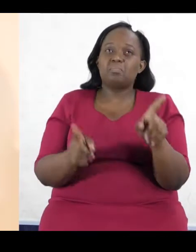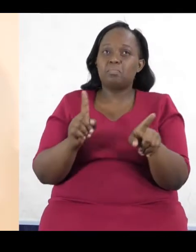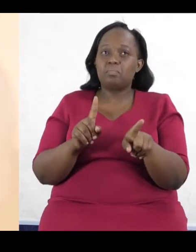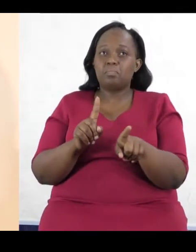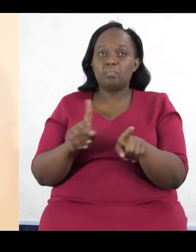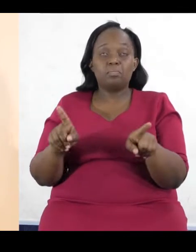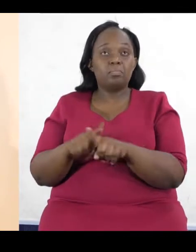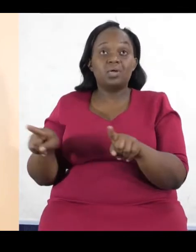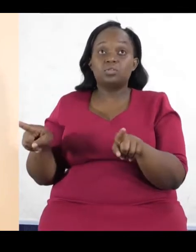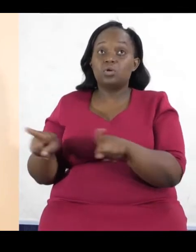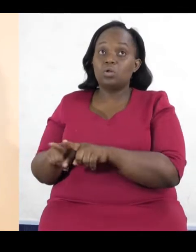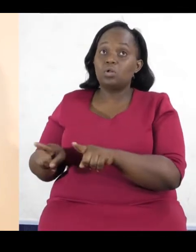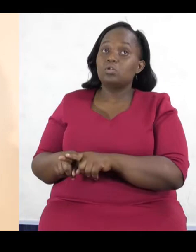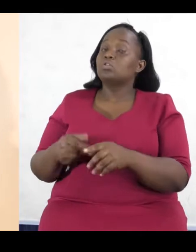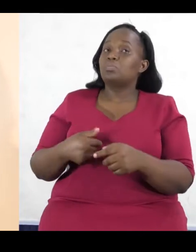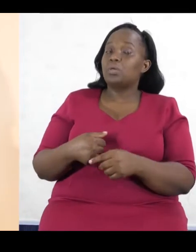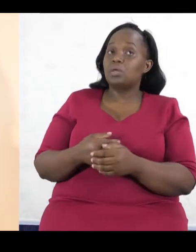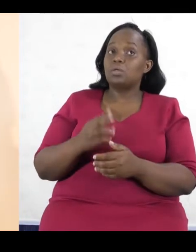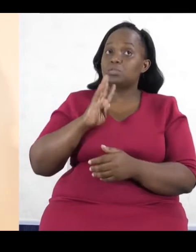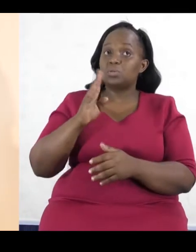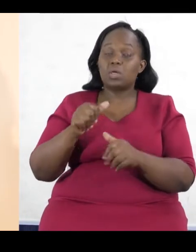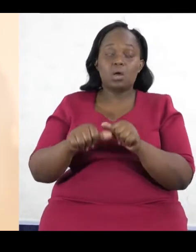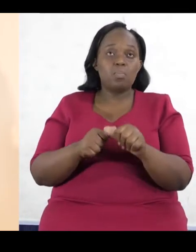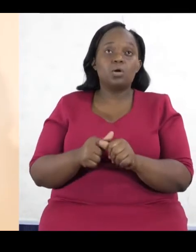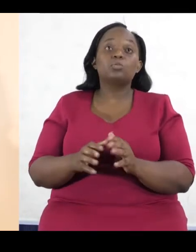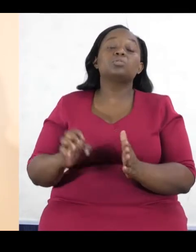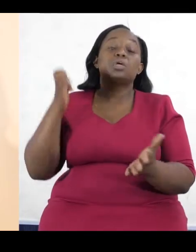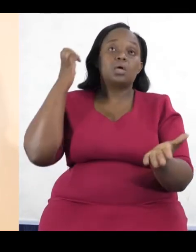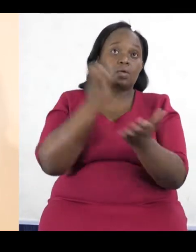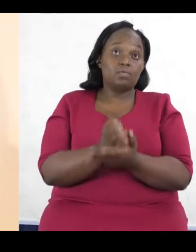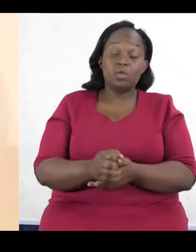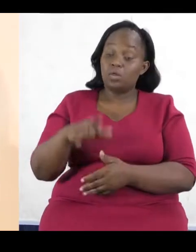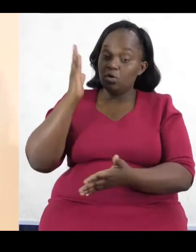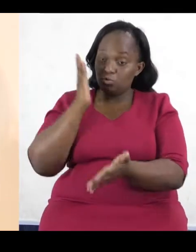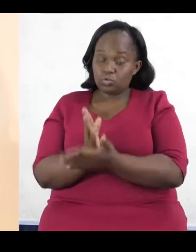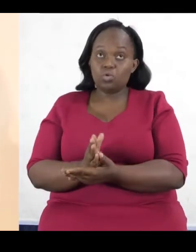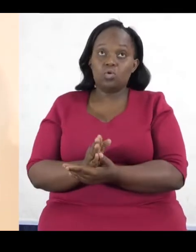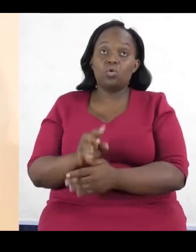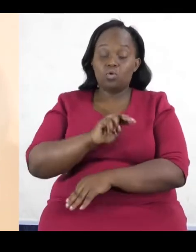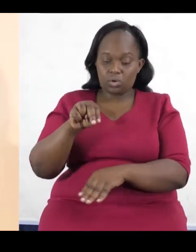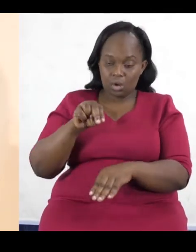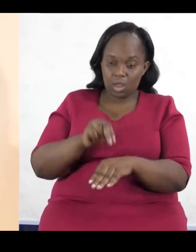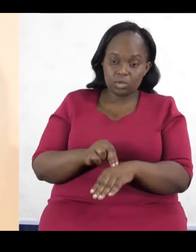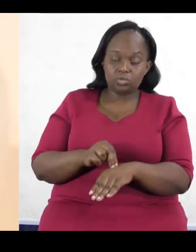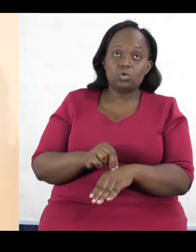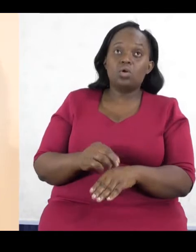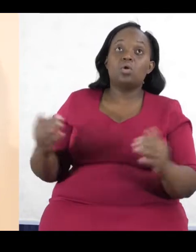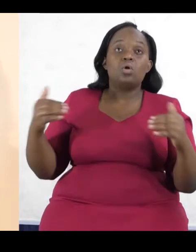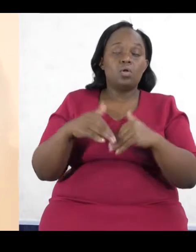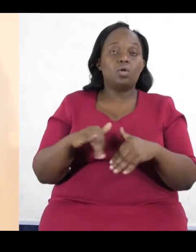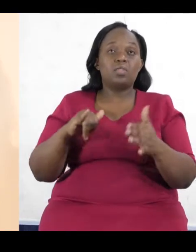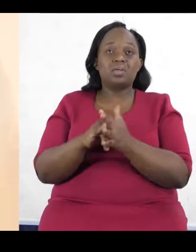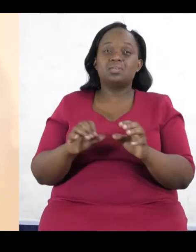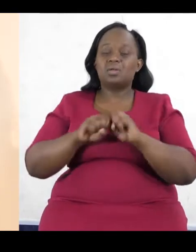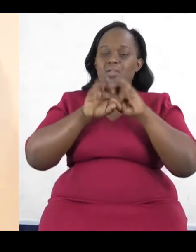and the evidence. It could be that, yeah, in national assembly, that might become quite clear that we are not